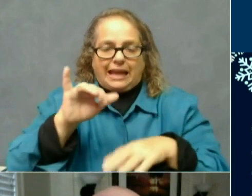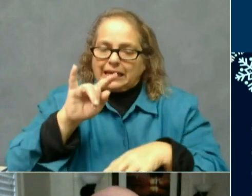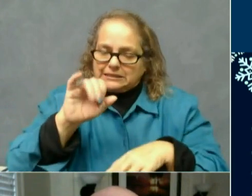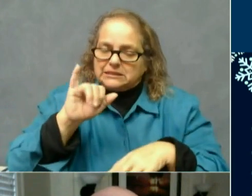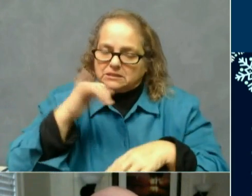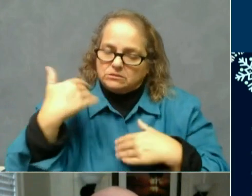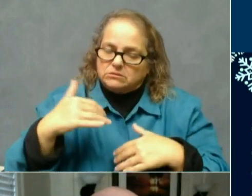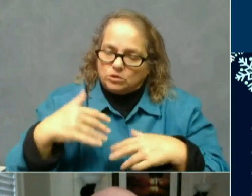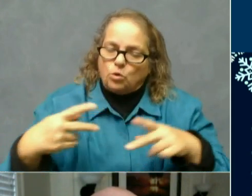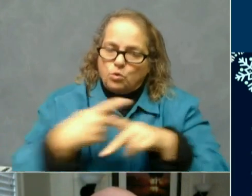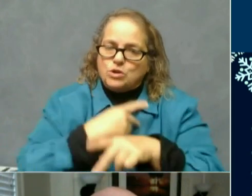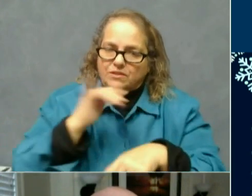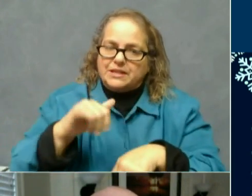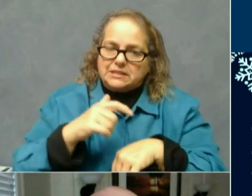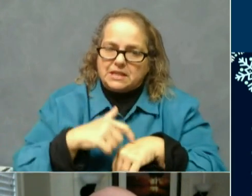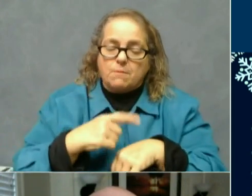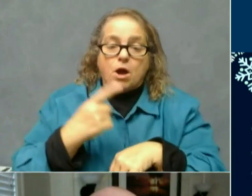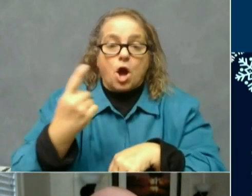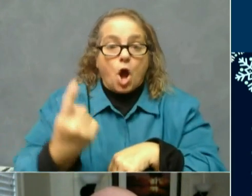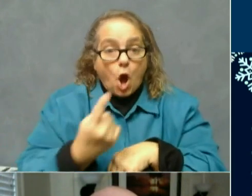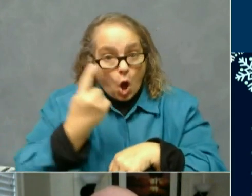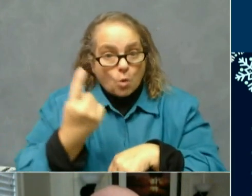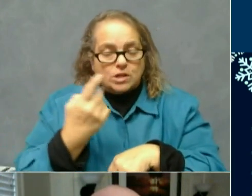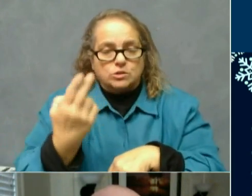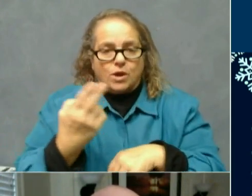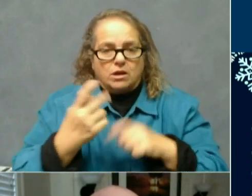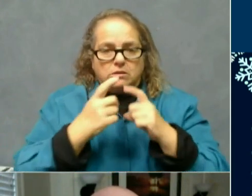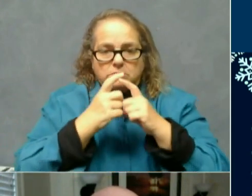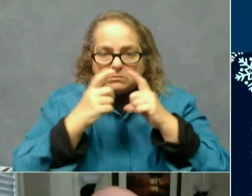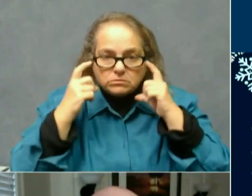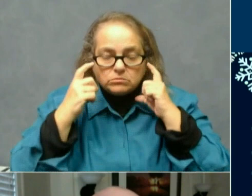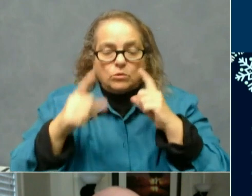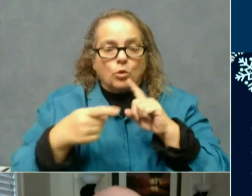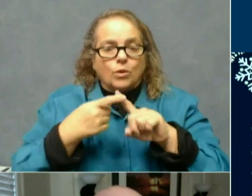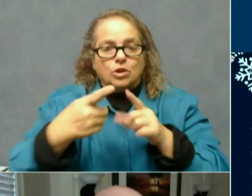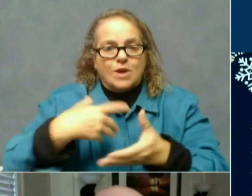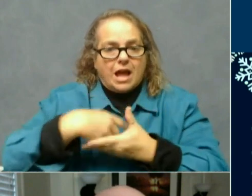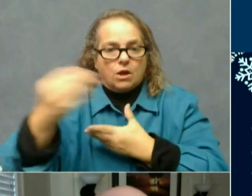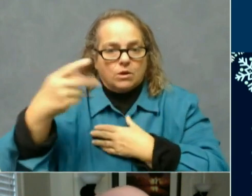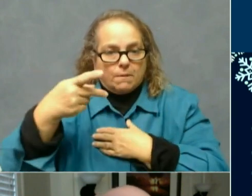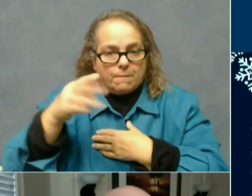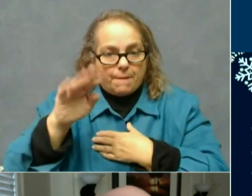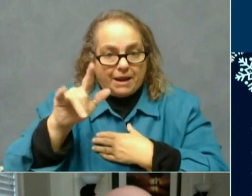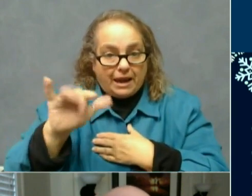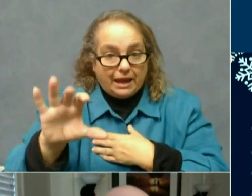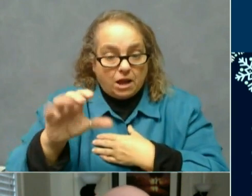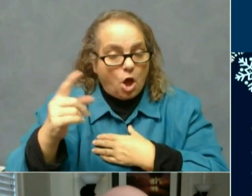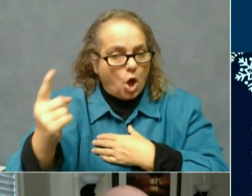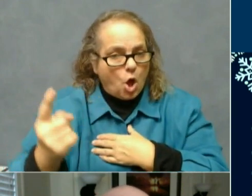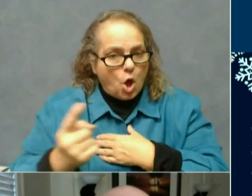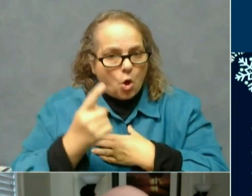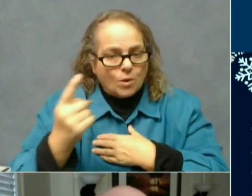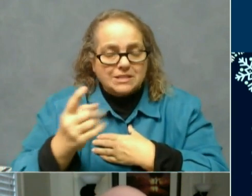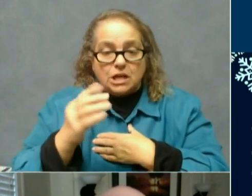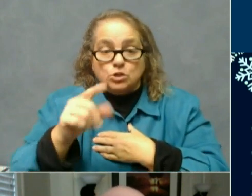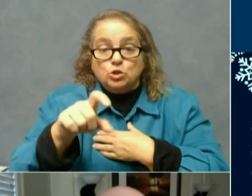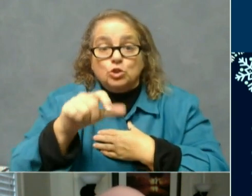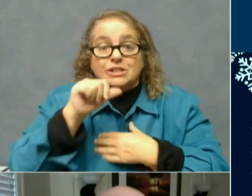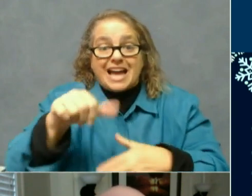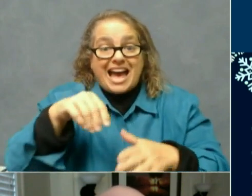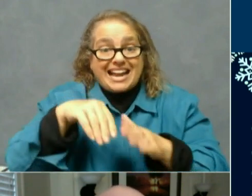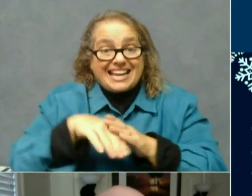should always wear a face covering or mask whenever you are out in public and you should not go into a public place